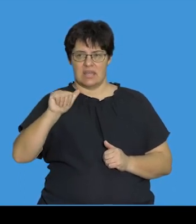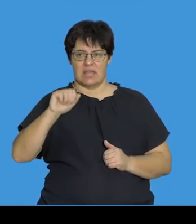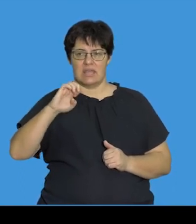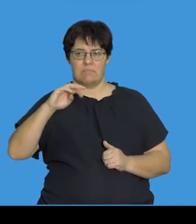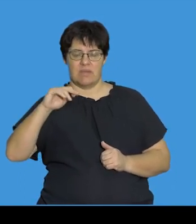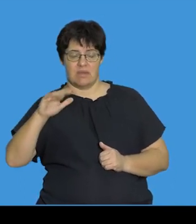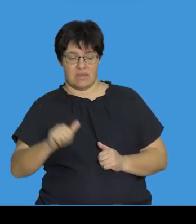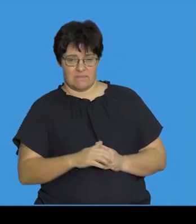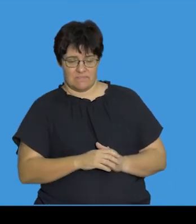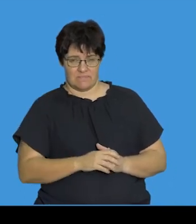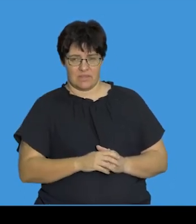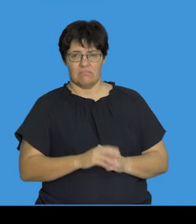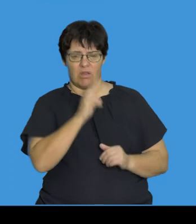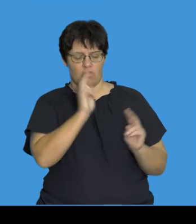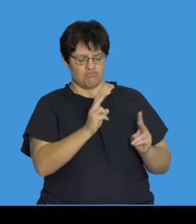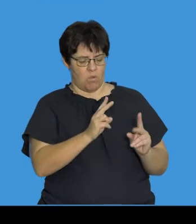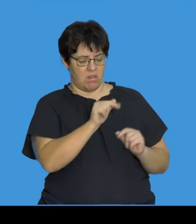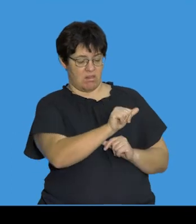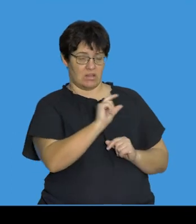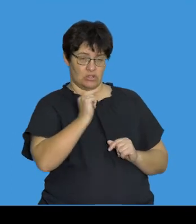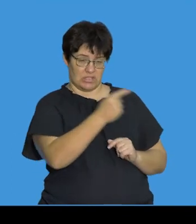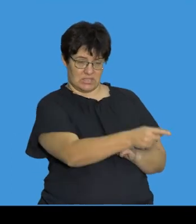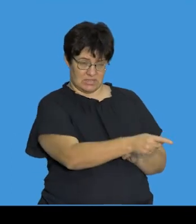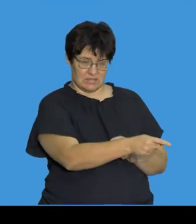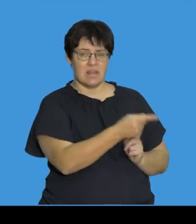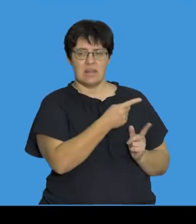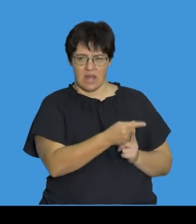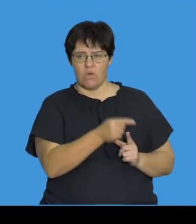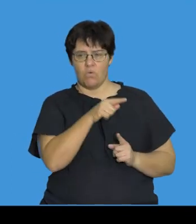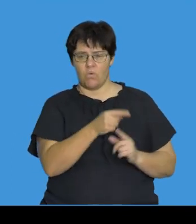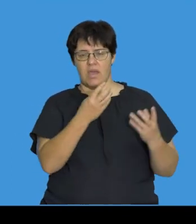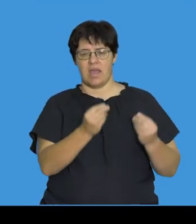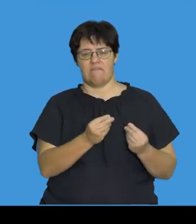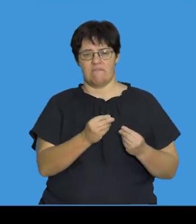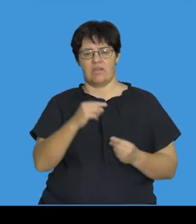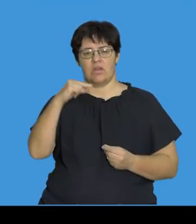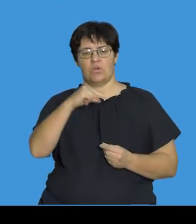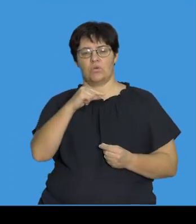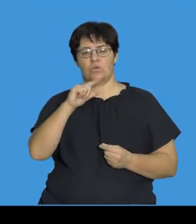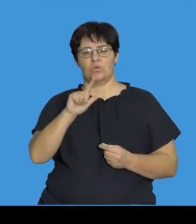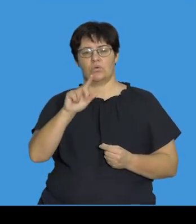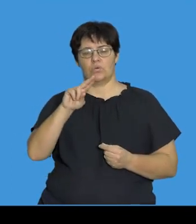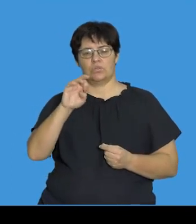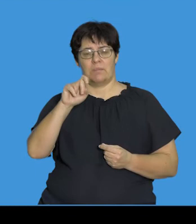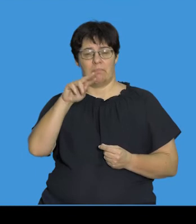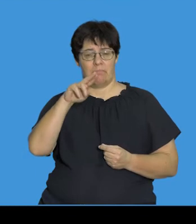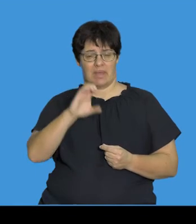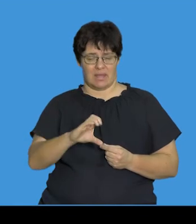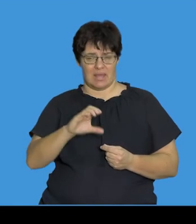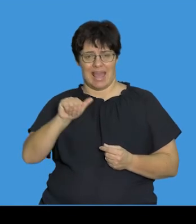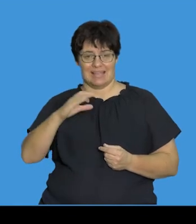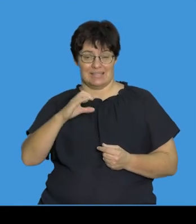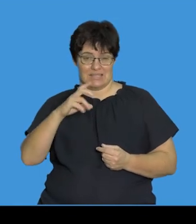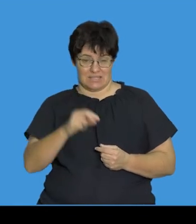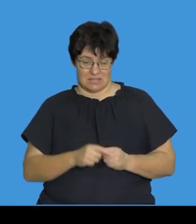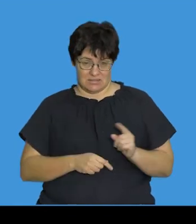normal gene which has been produced has a sequence of glutamic acid as the amino acid